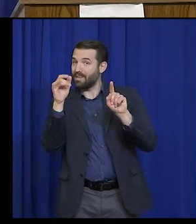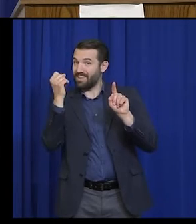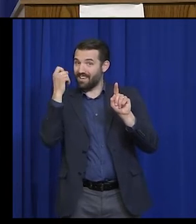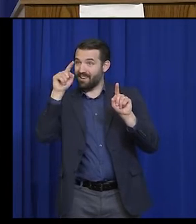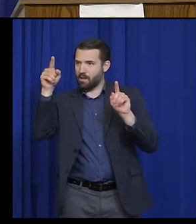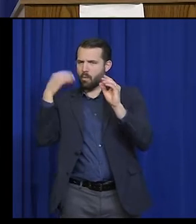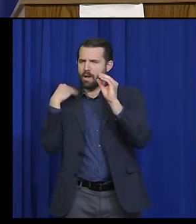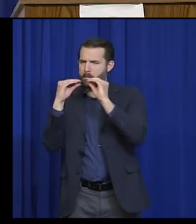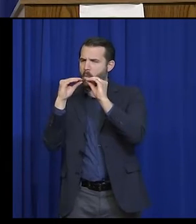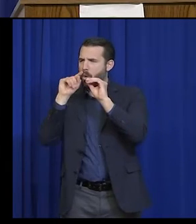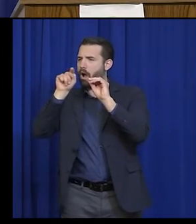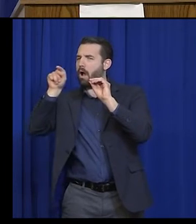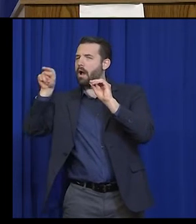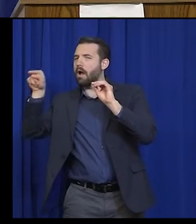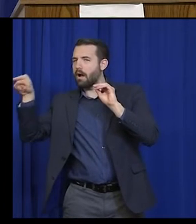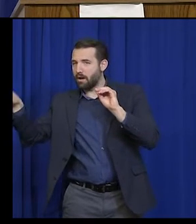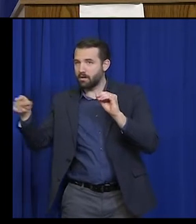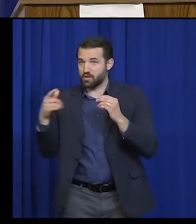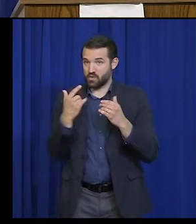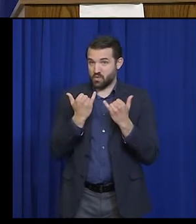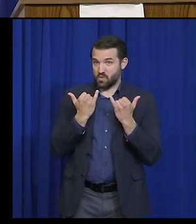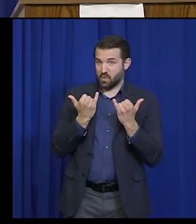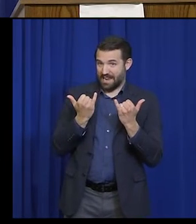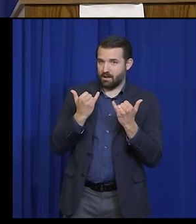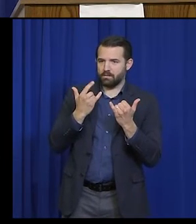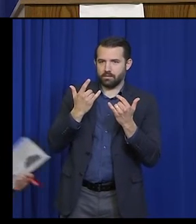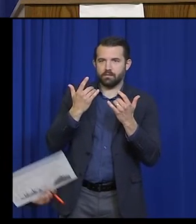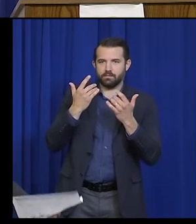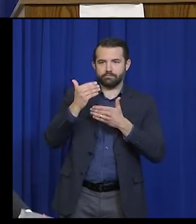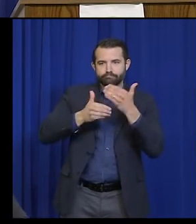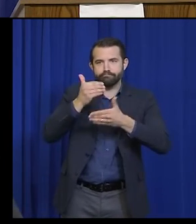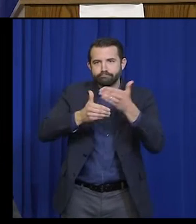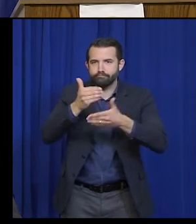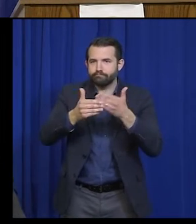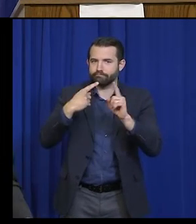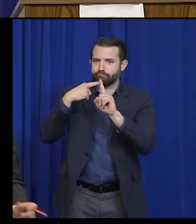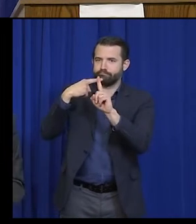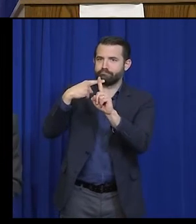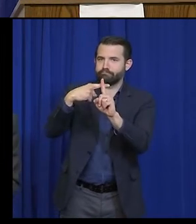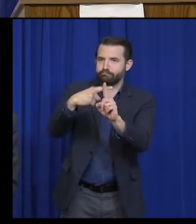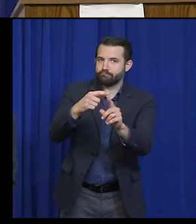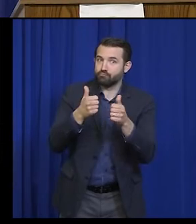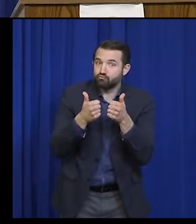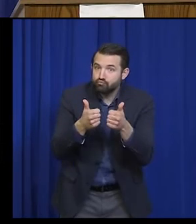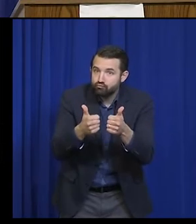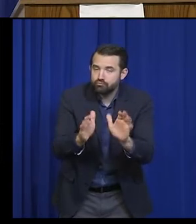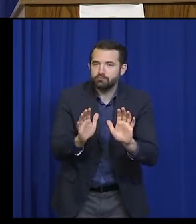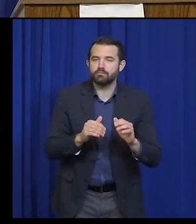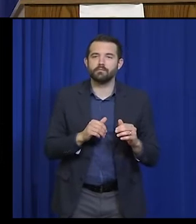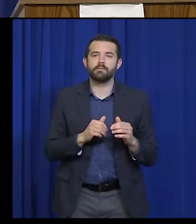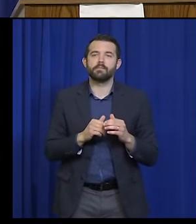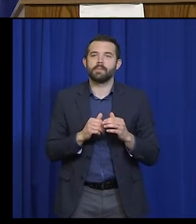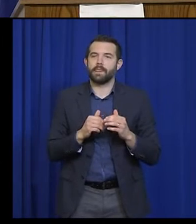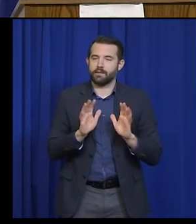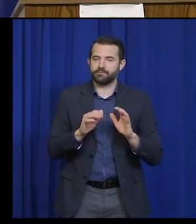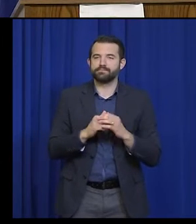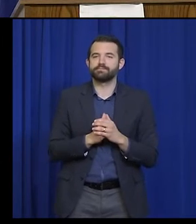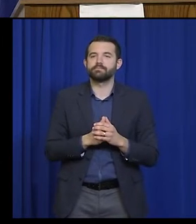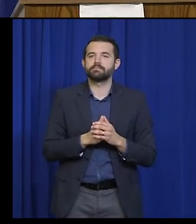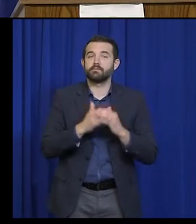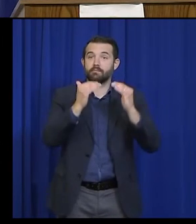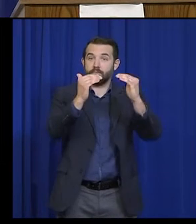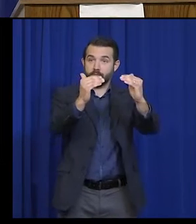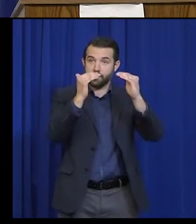But it also tells us again, we're headed in the right direction. And on the next slide, I'd like to take a closer look